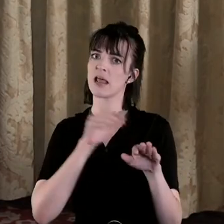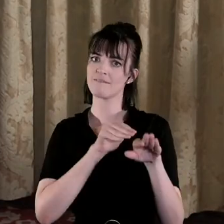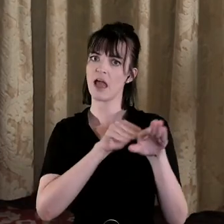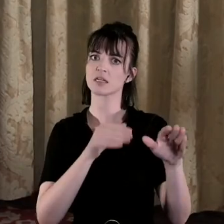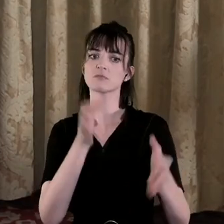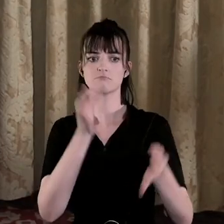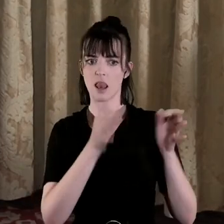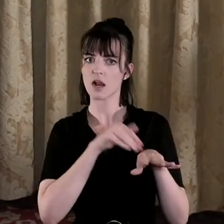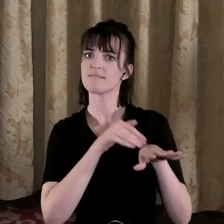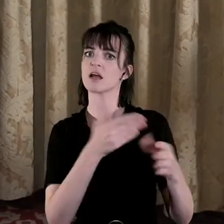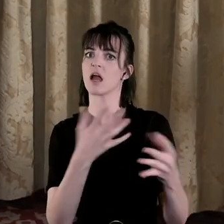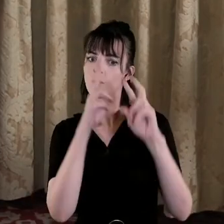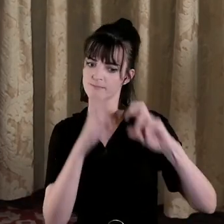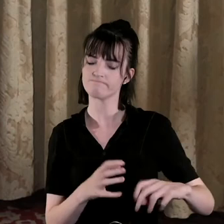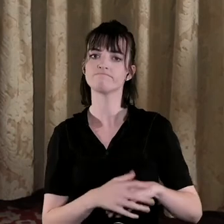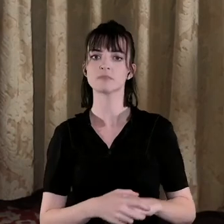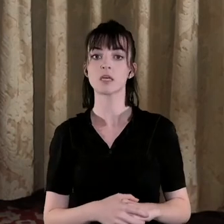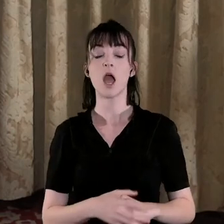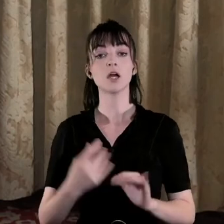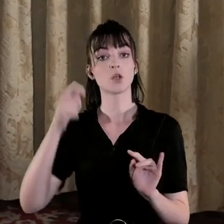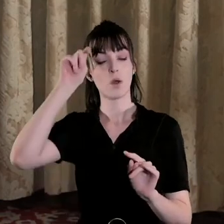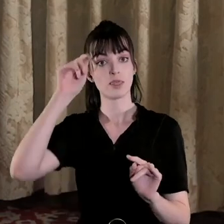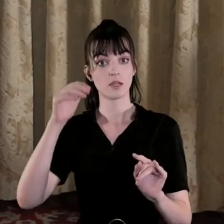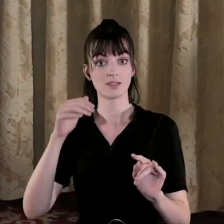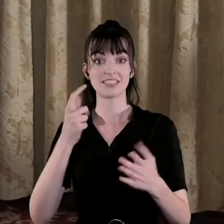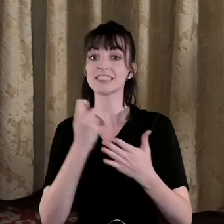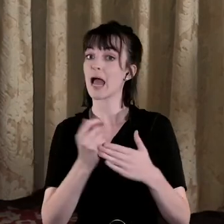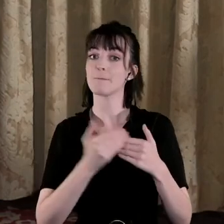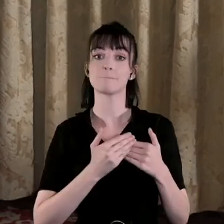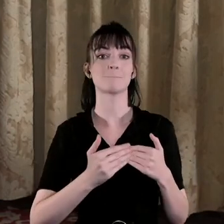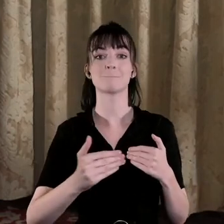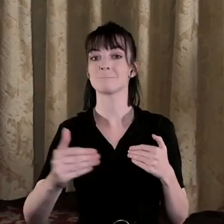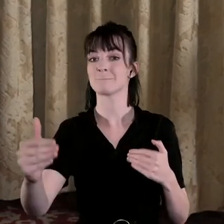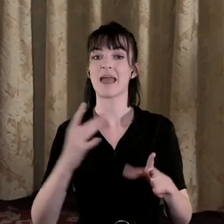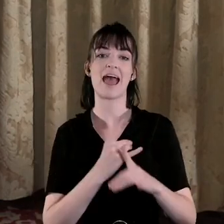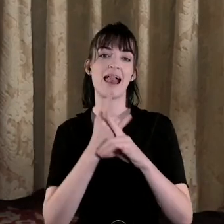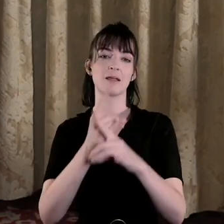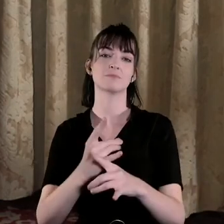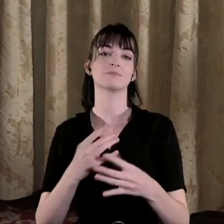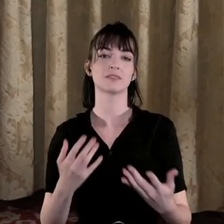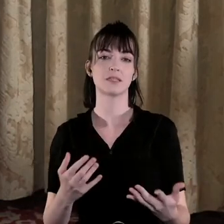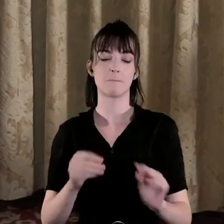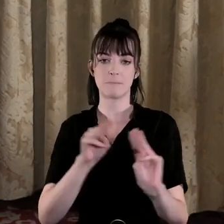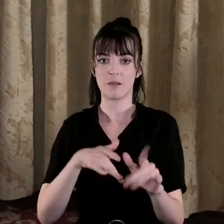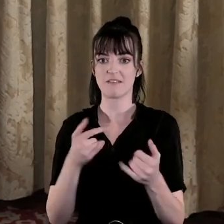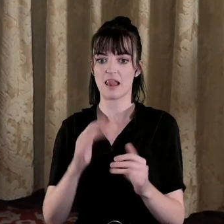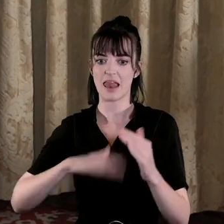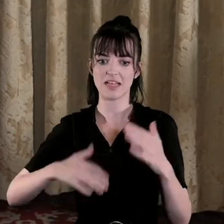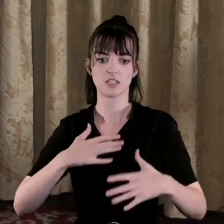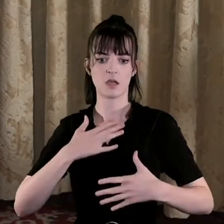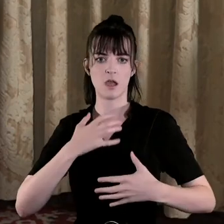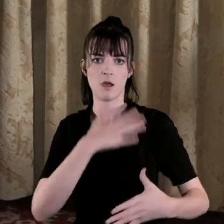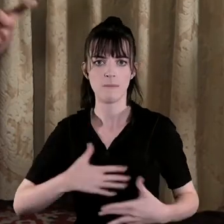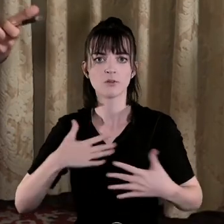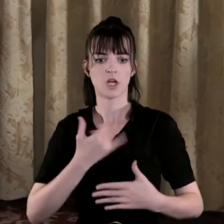something so I think a lot of it is just the passage of time and people invest less of their emotion and identity and become